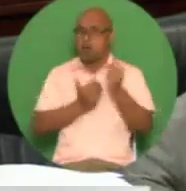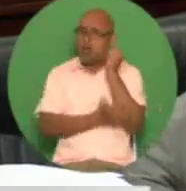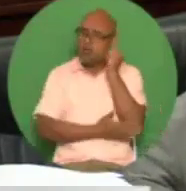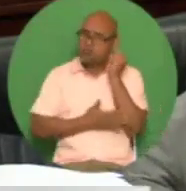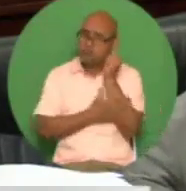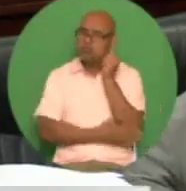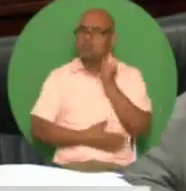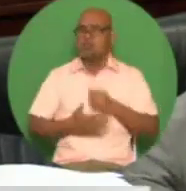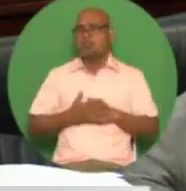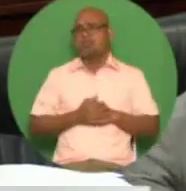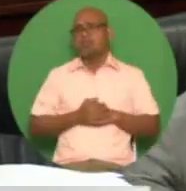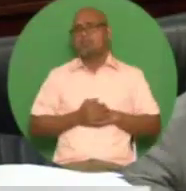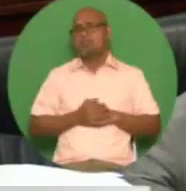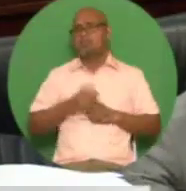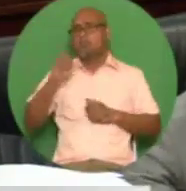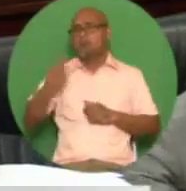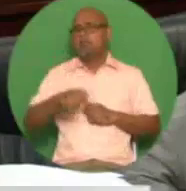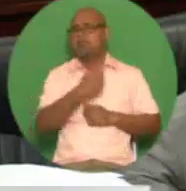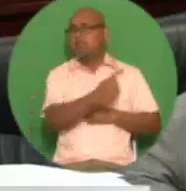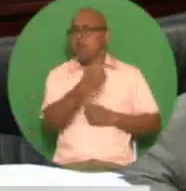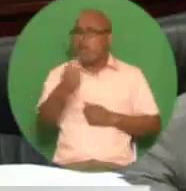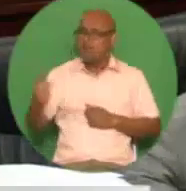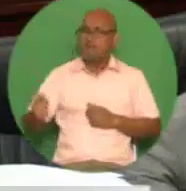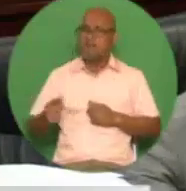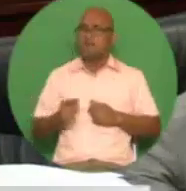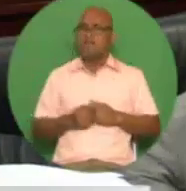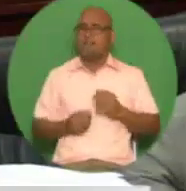recovery growth and transformation program